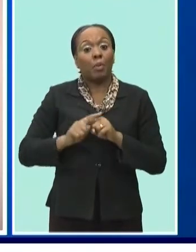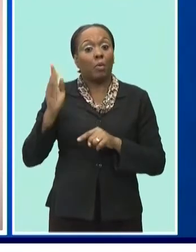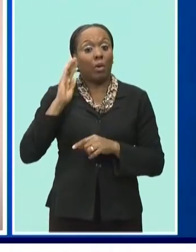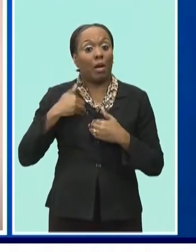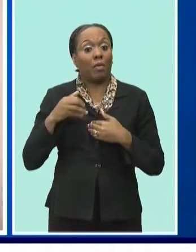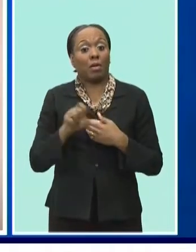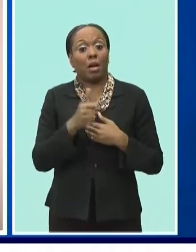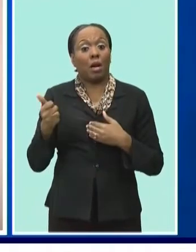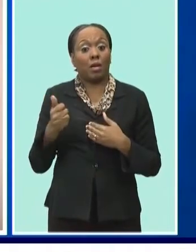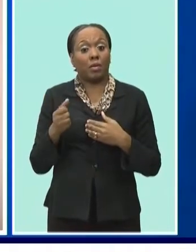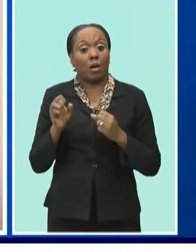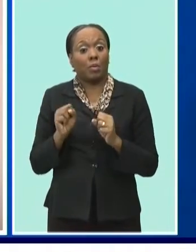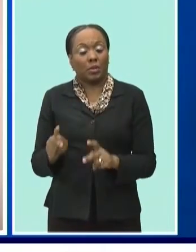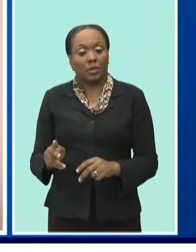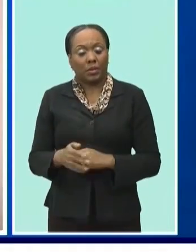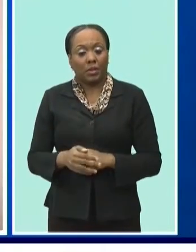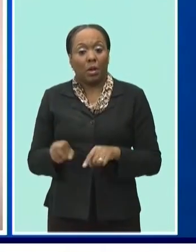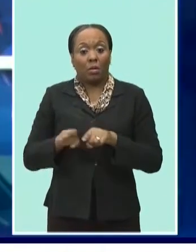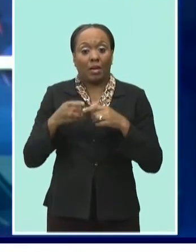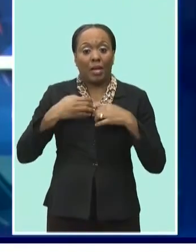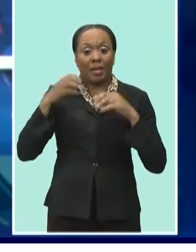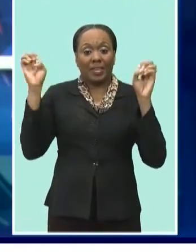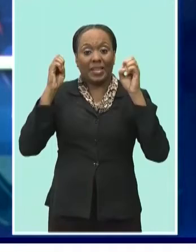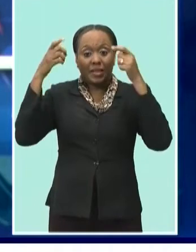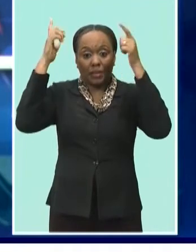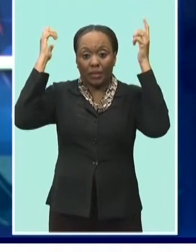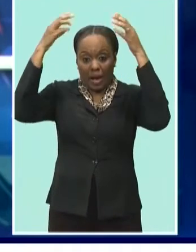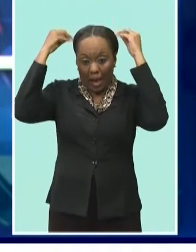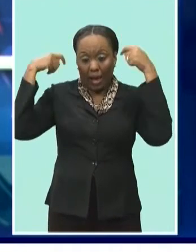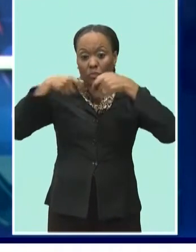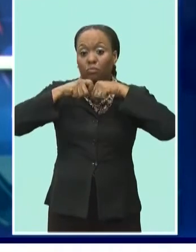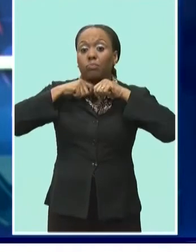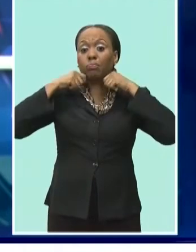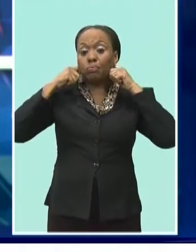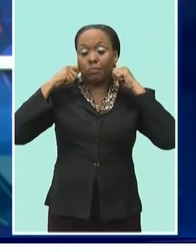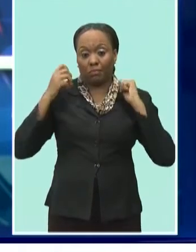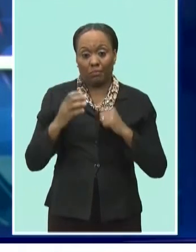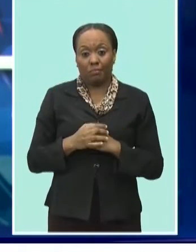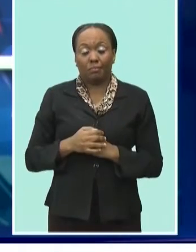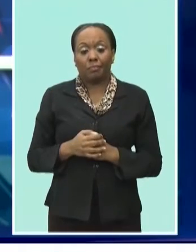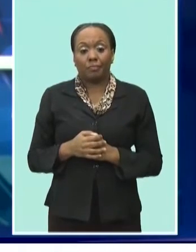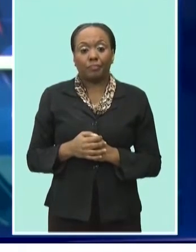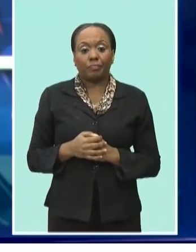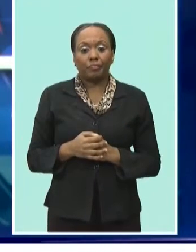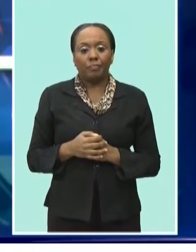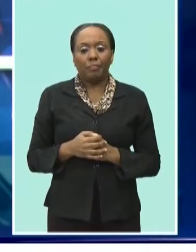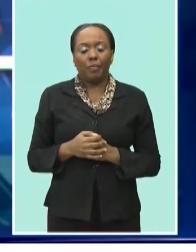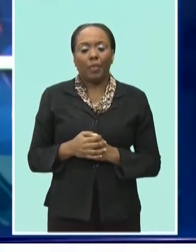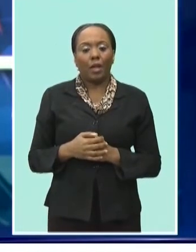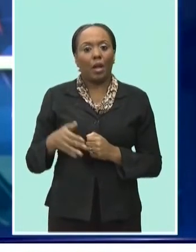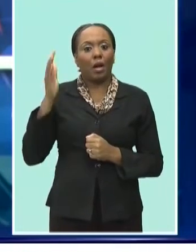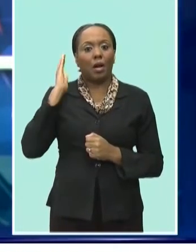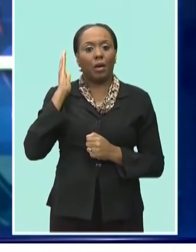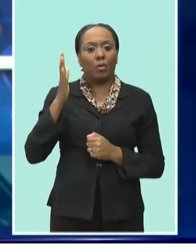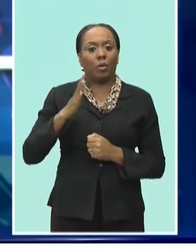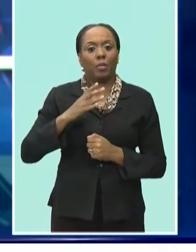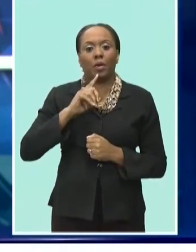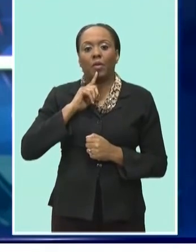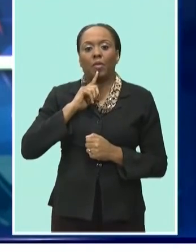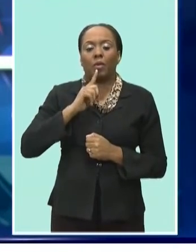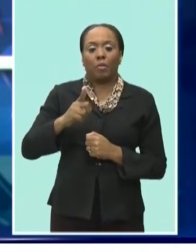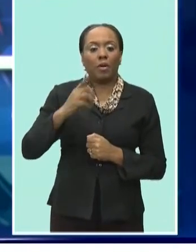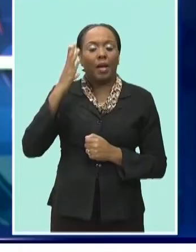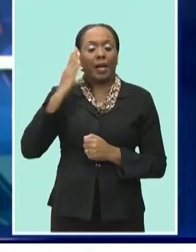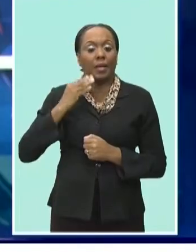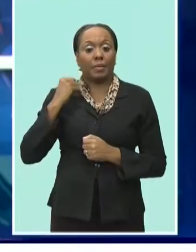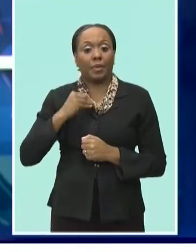Children's Easter Bonnet Workshop. Well, it was an experience that will forever be etched in the minds of